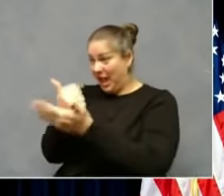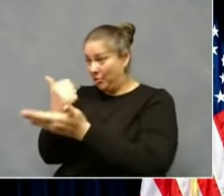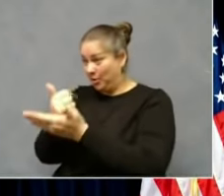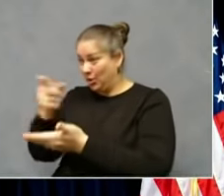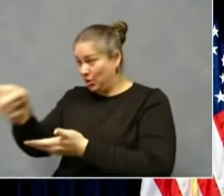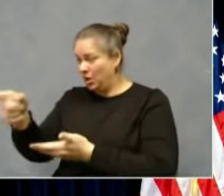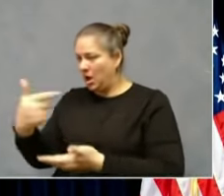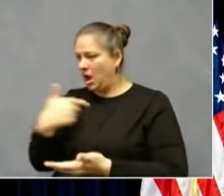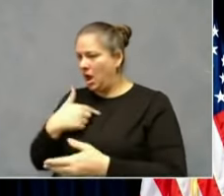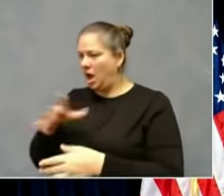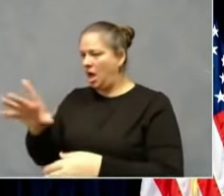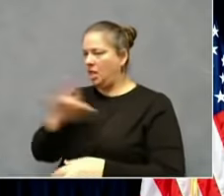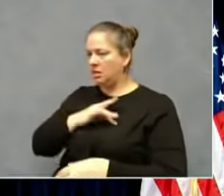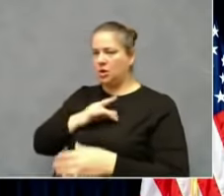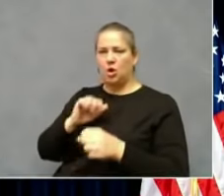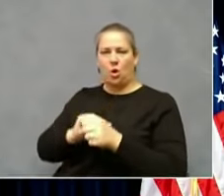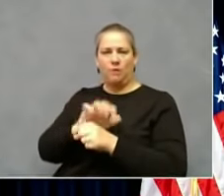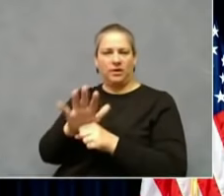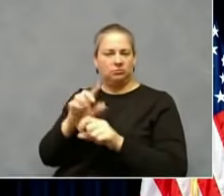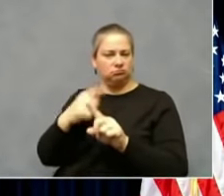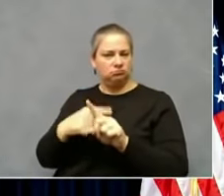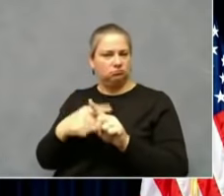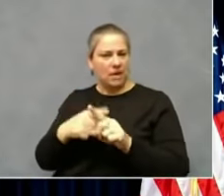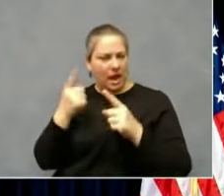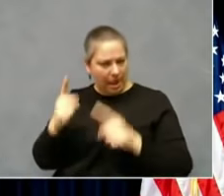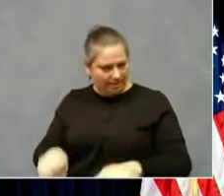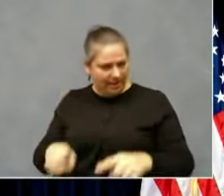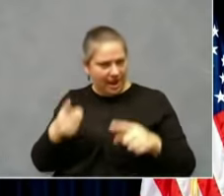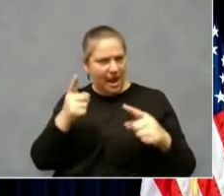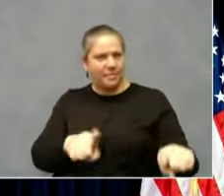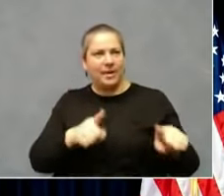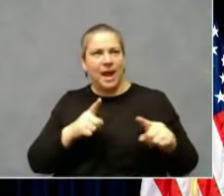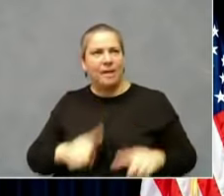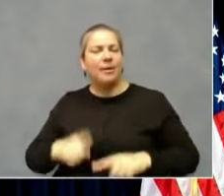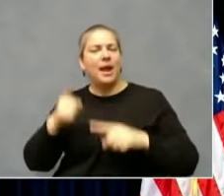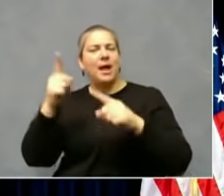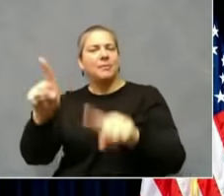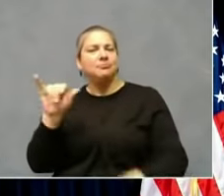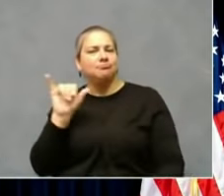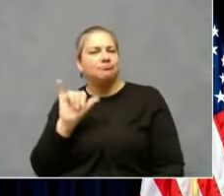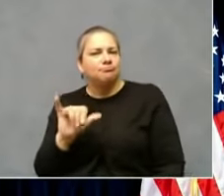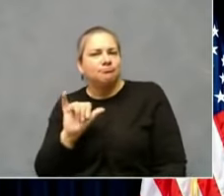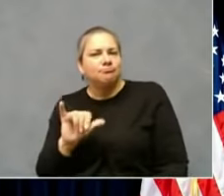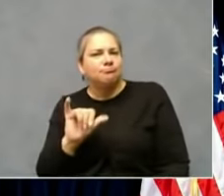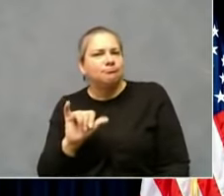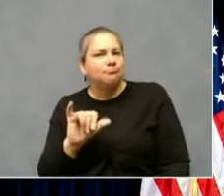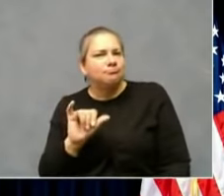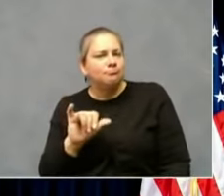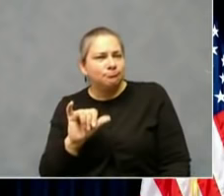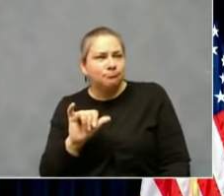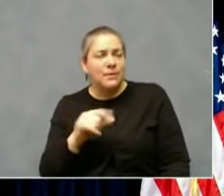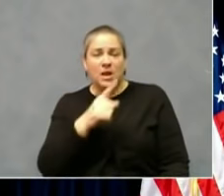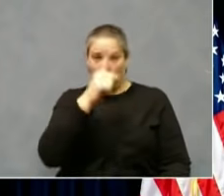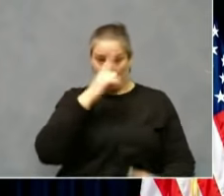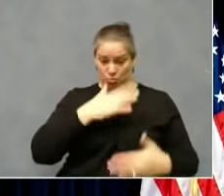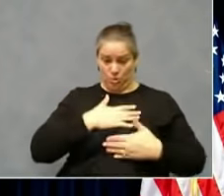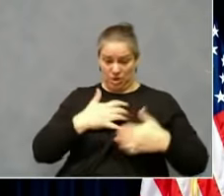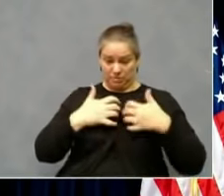and working with ventilators specialized or specialized than other areas working in the ICU is too.